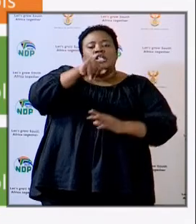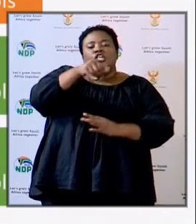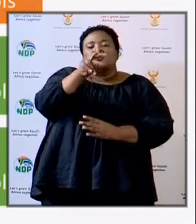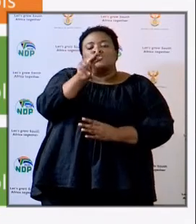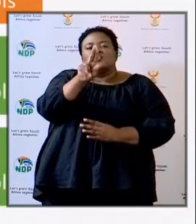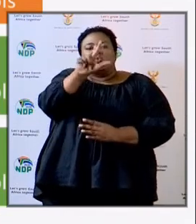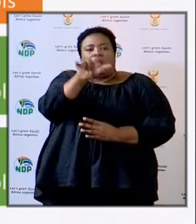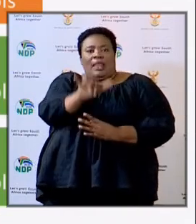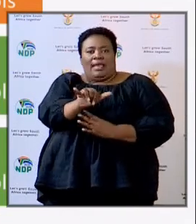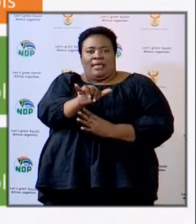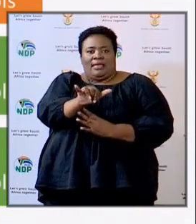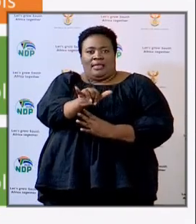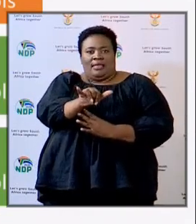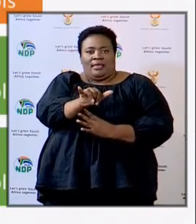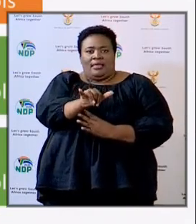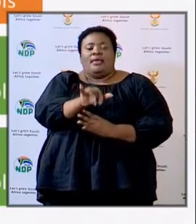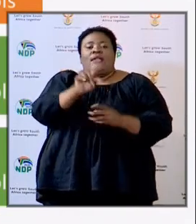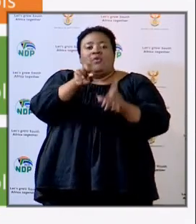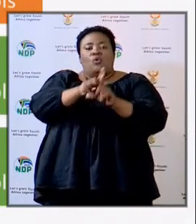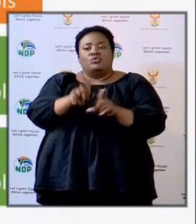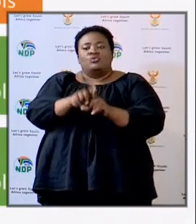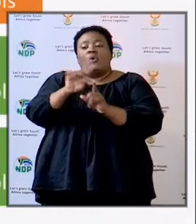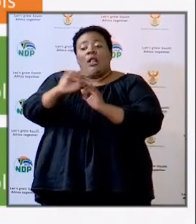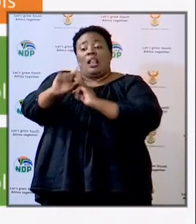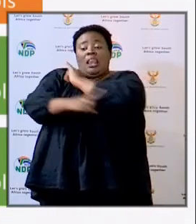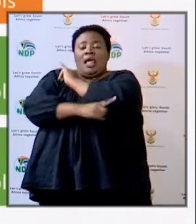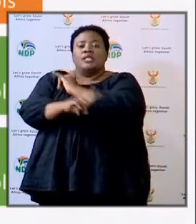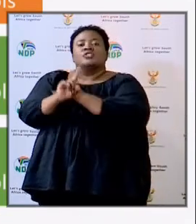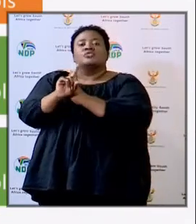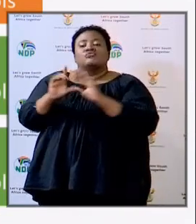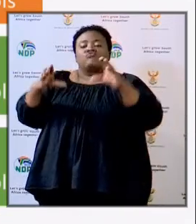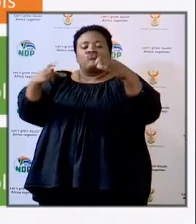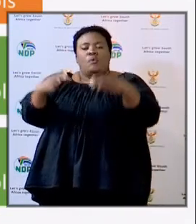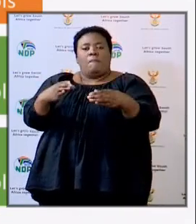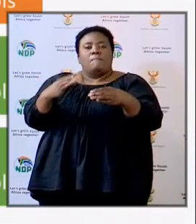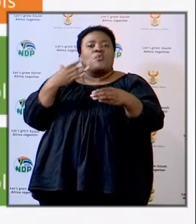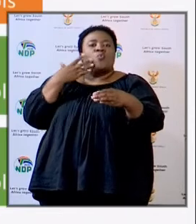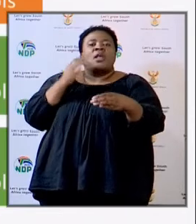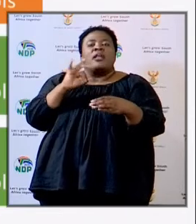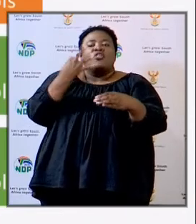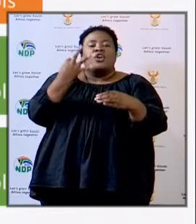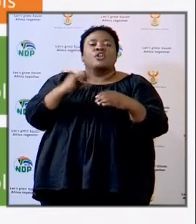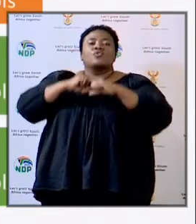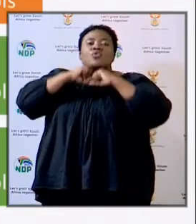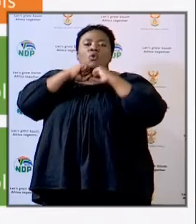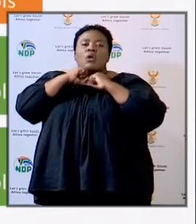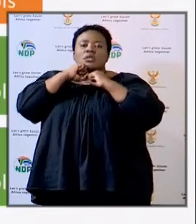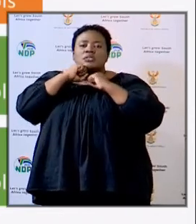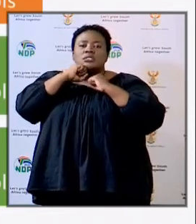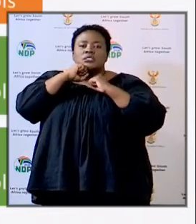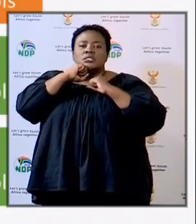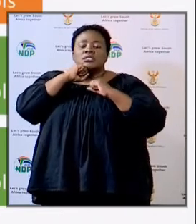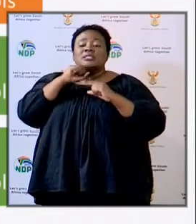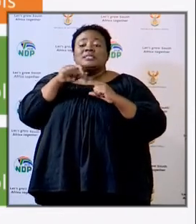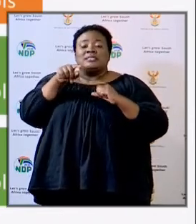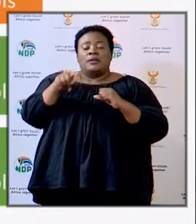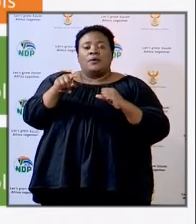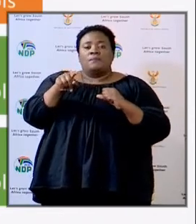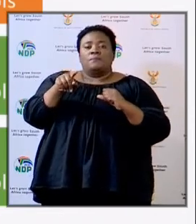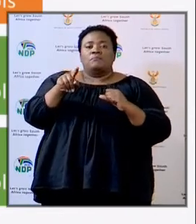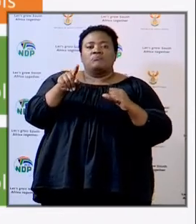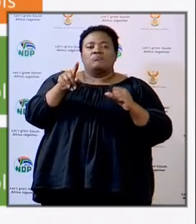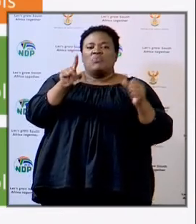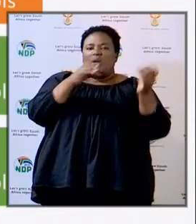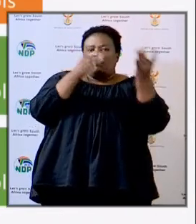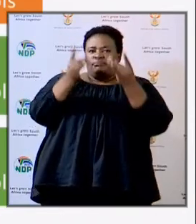and then also in anticipation of the last group that's coming on the 3rd of August. And this is the breakdown.